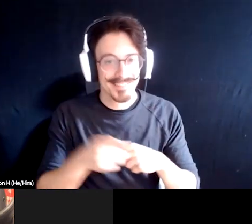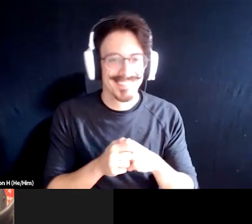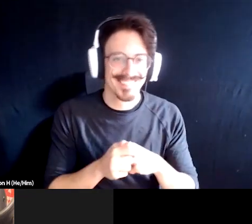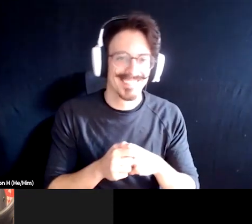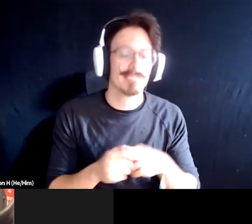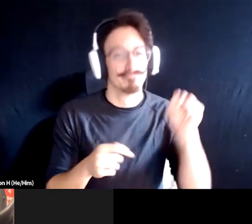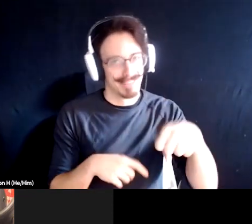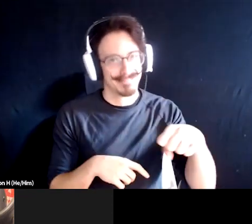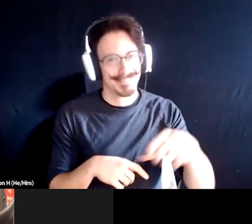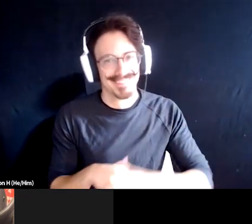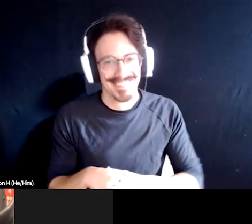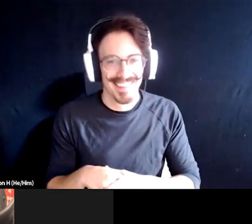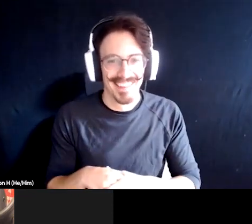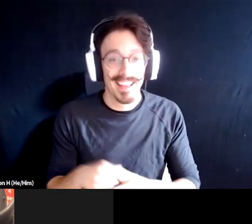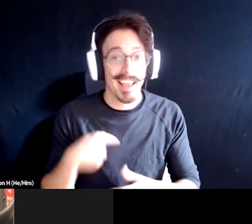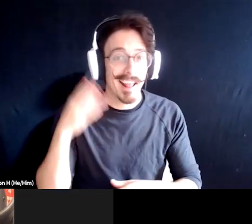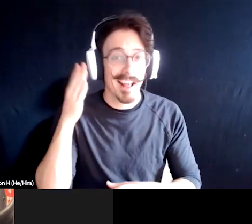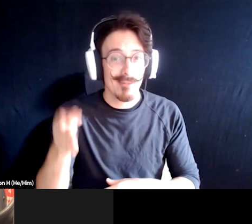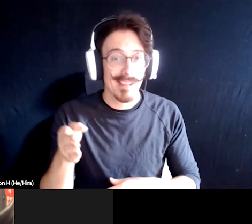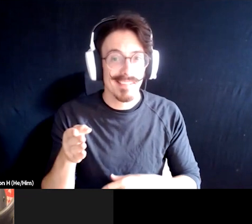Yes. And I will.